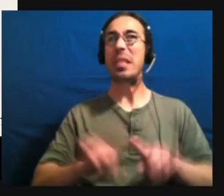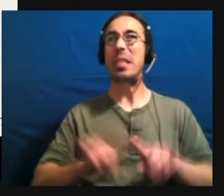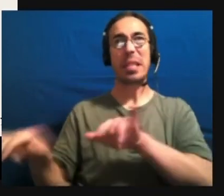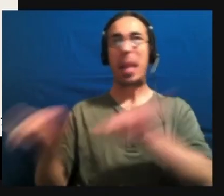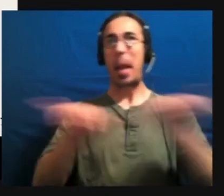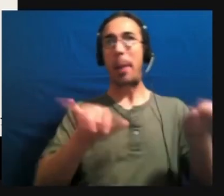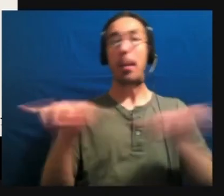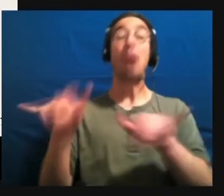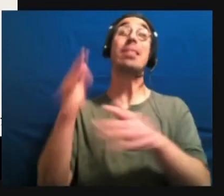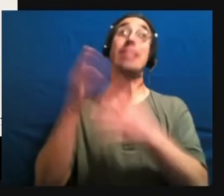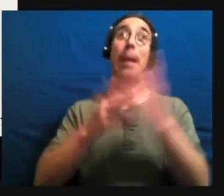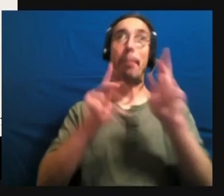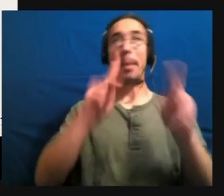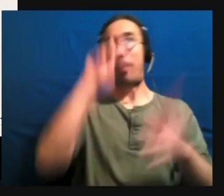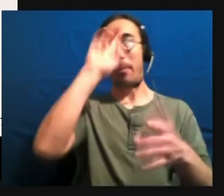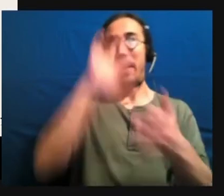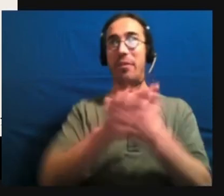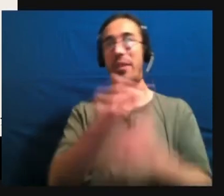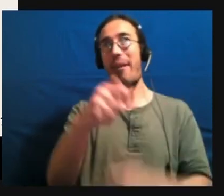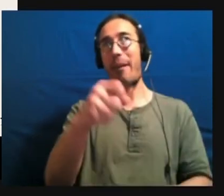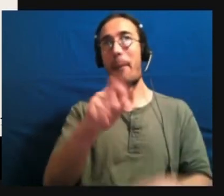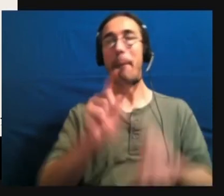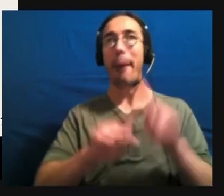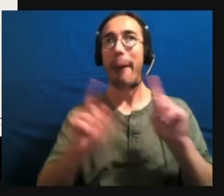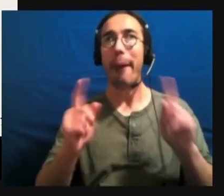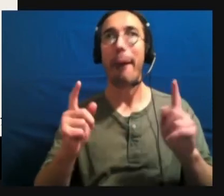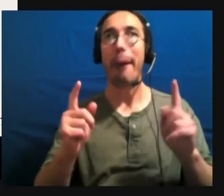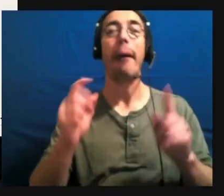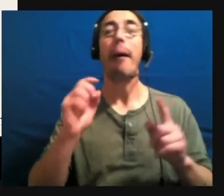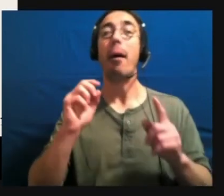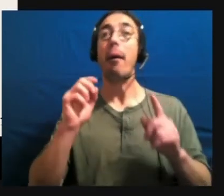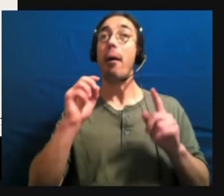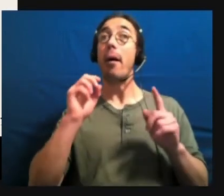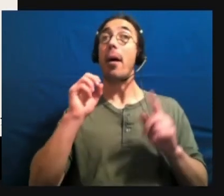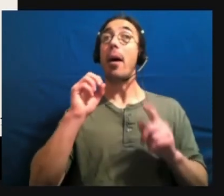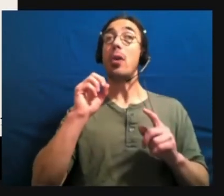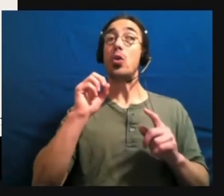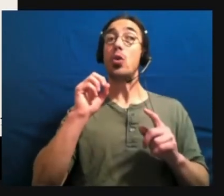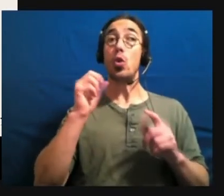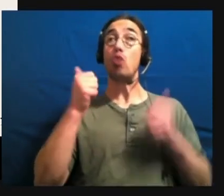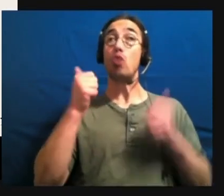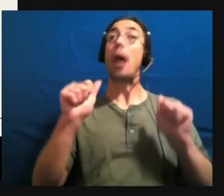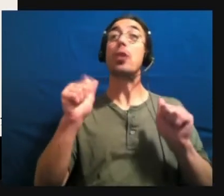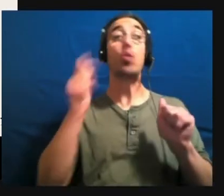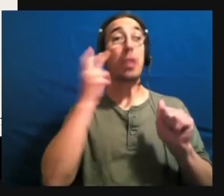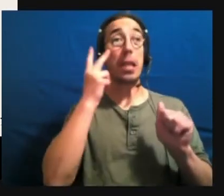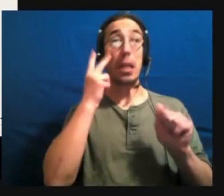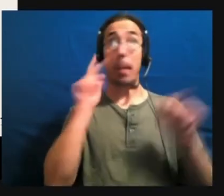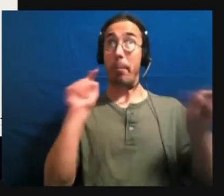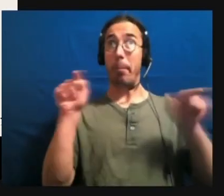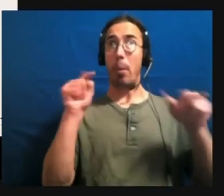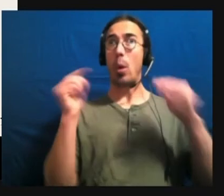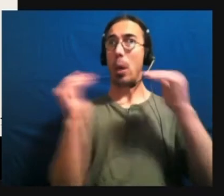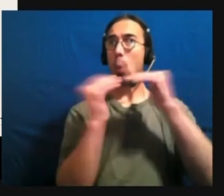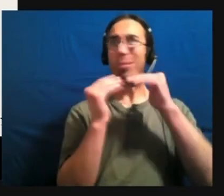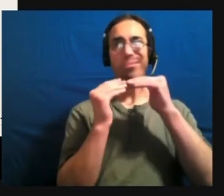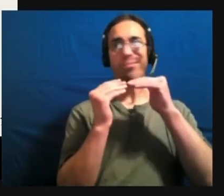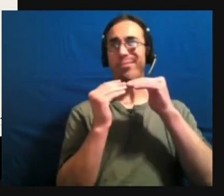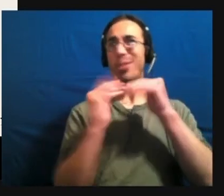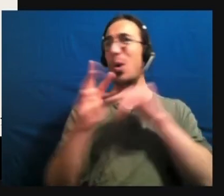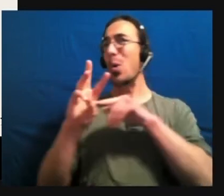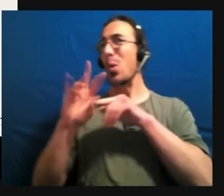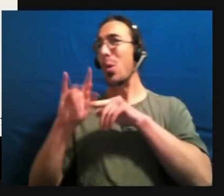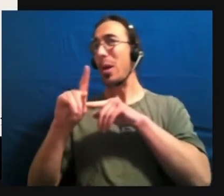people there is, but, but the, you know, if you look at it in a neutral way, windows does neat